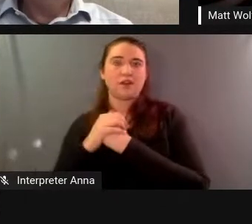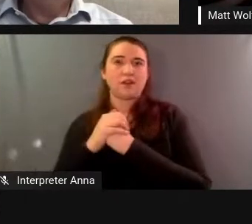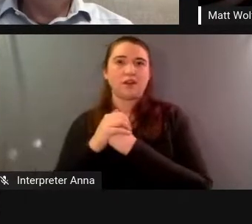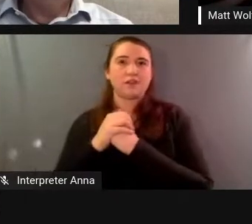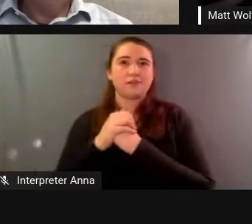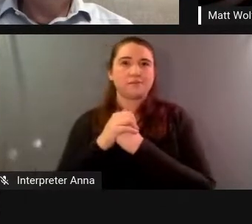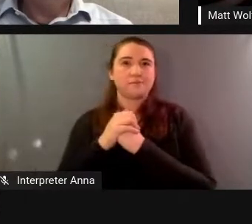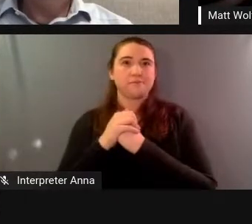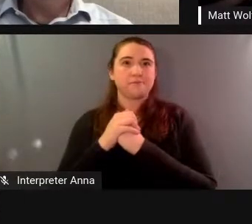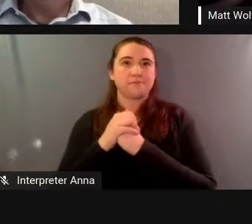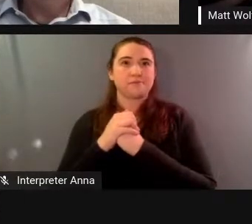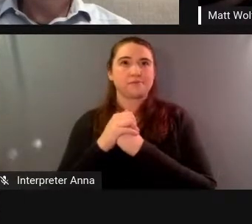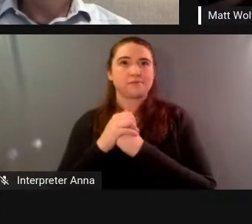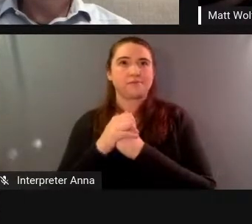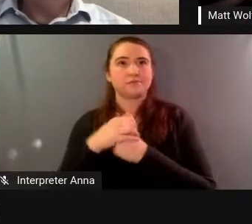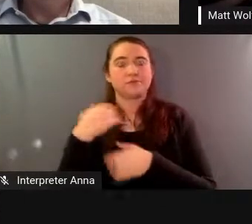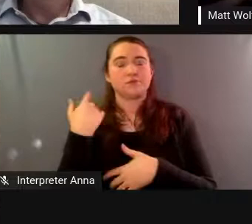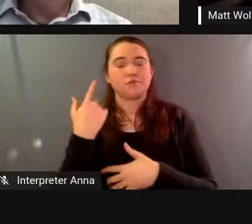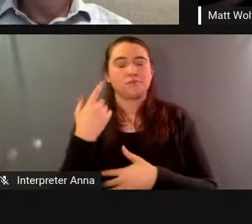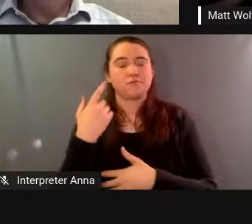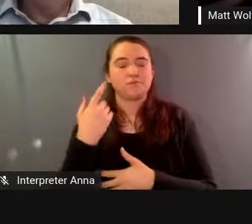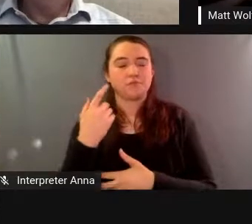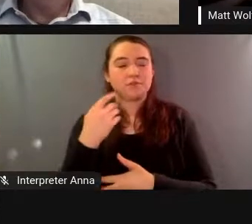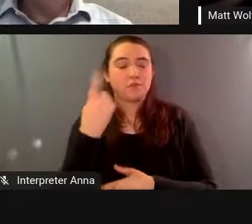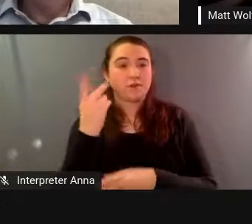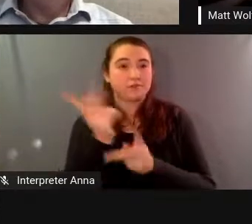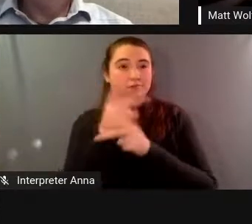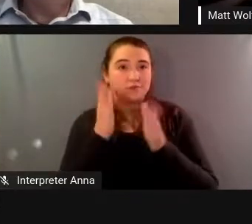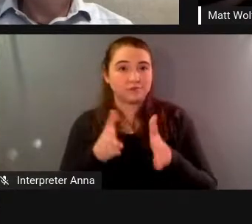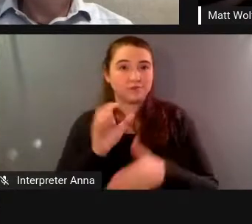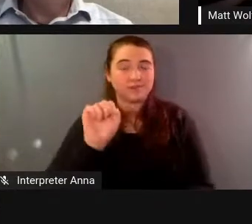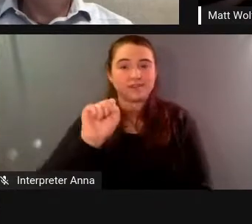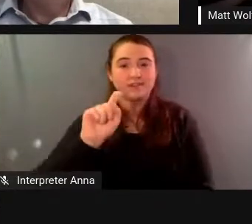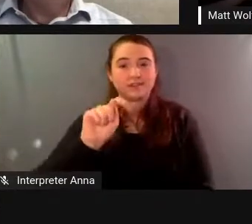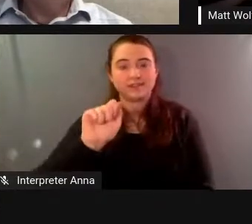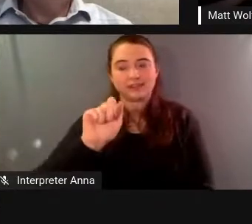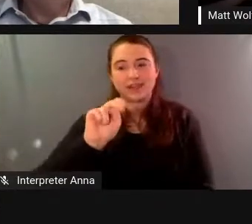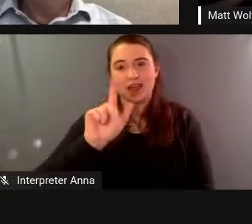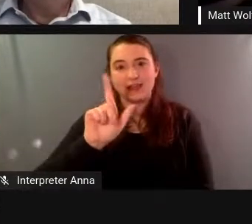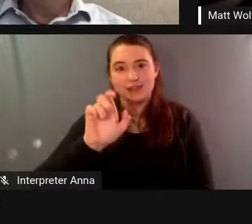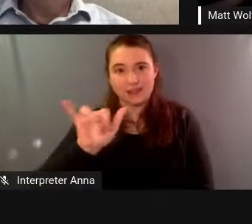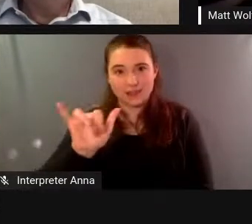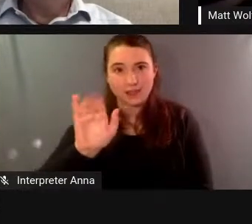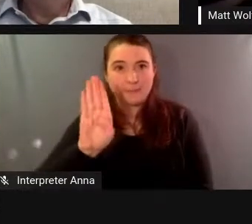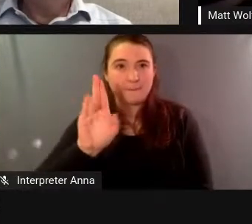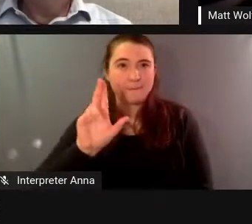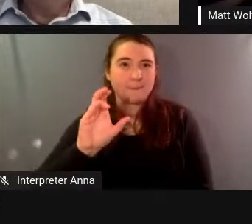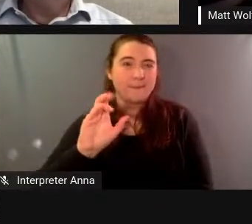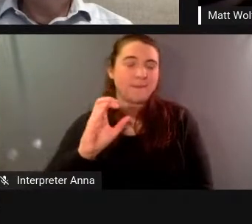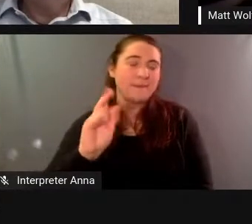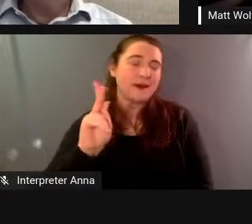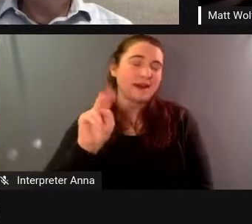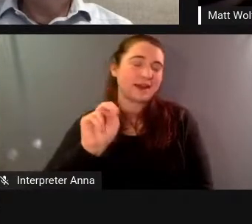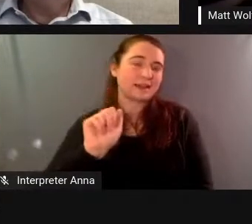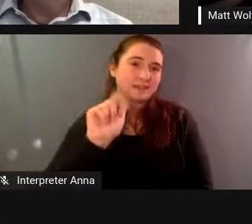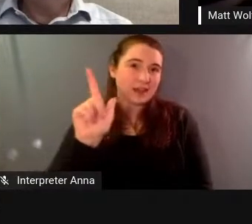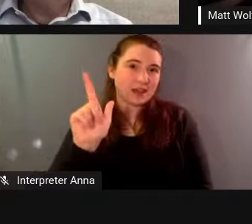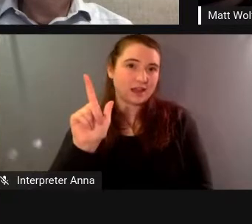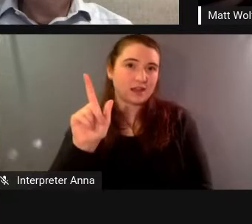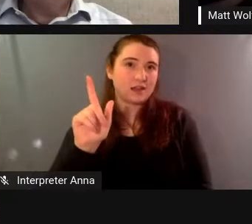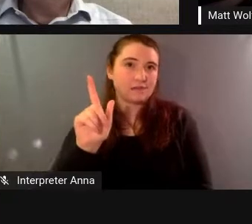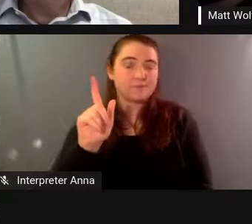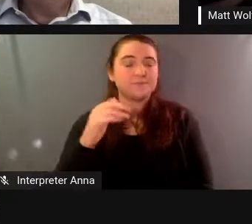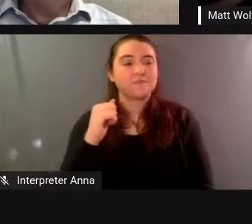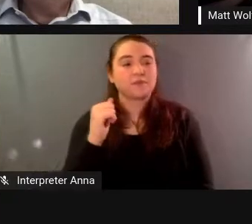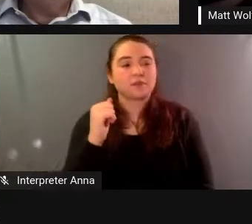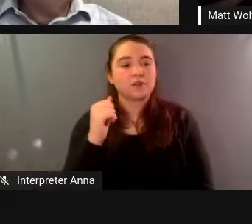who's a long-term friend and one of the producers of these film and sally and i took these people in their you know in their